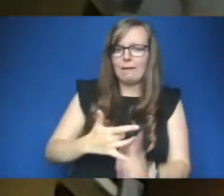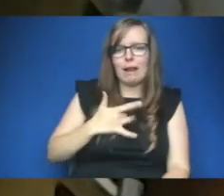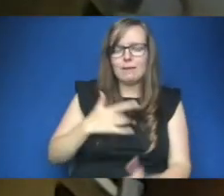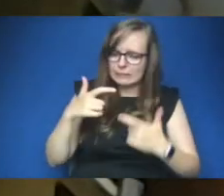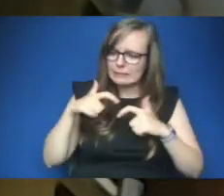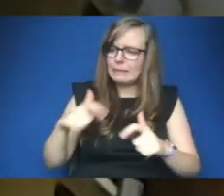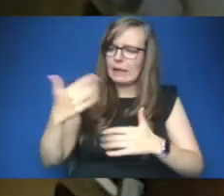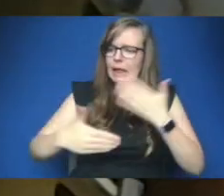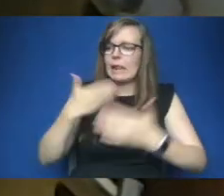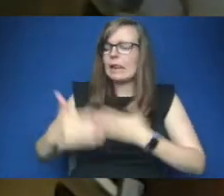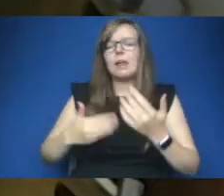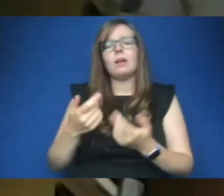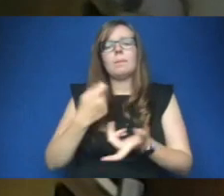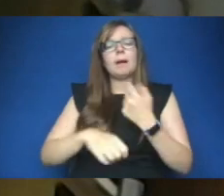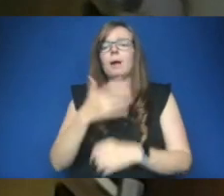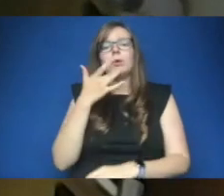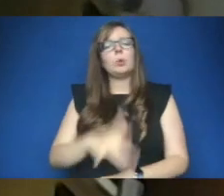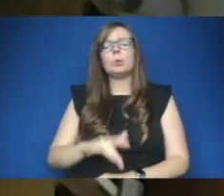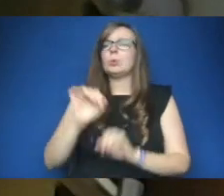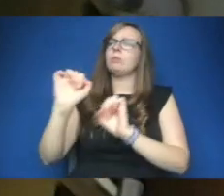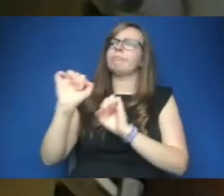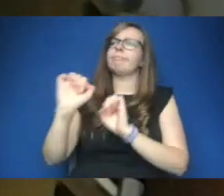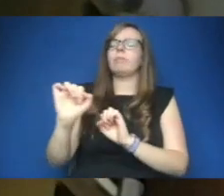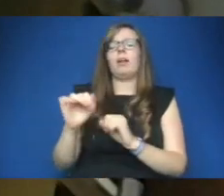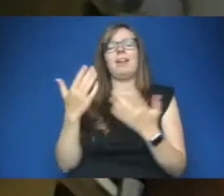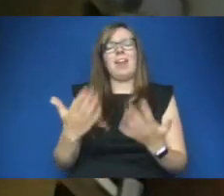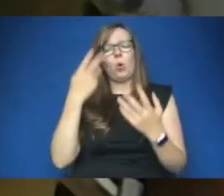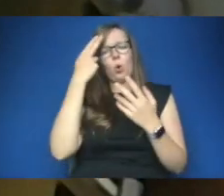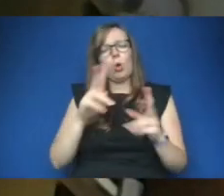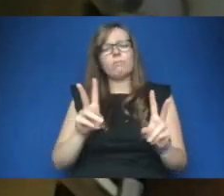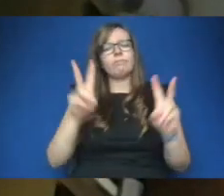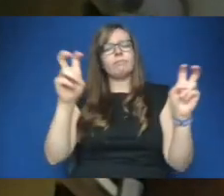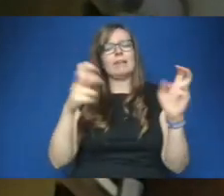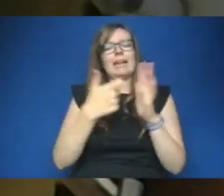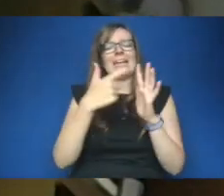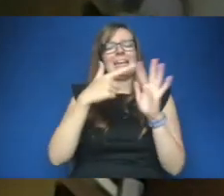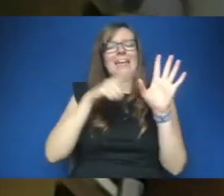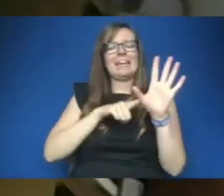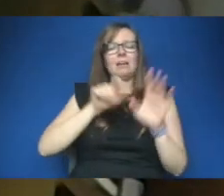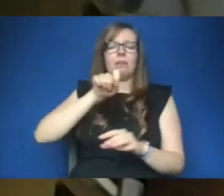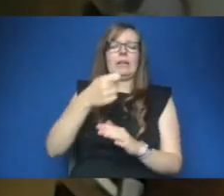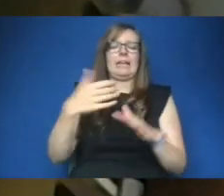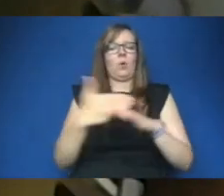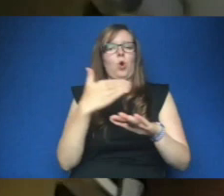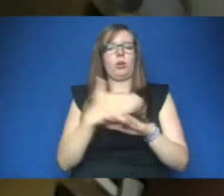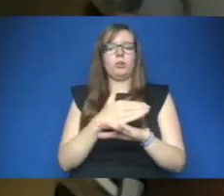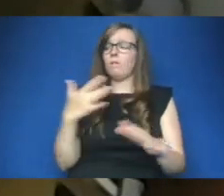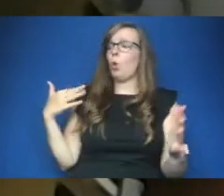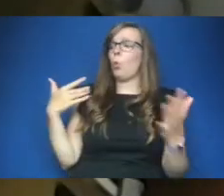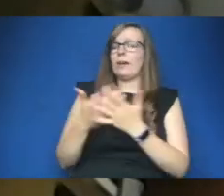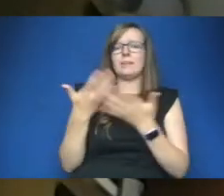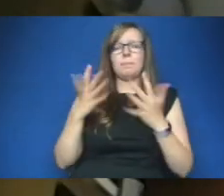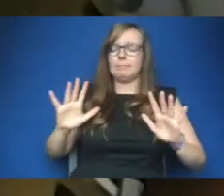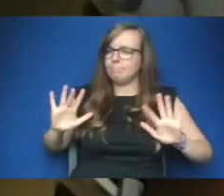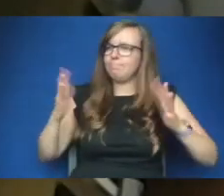to these workers being referred to as key workers for weeks they clapped for our key workers politicians who've praised their key workers